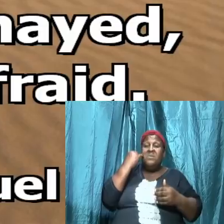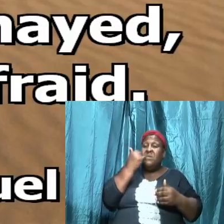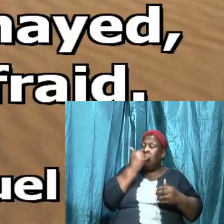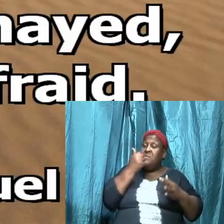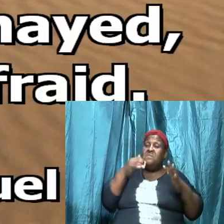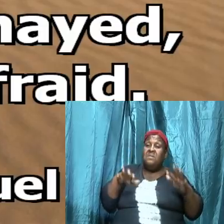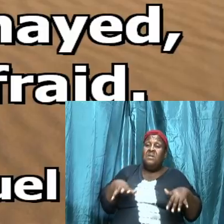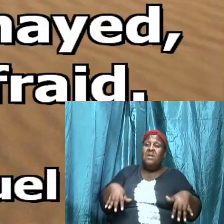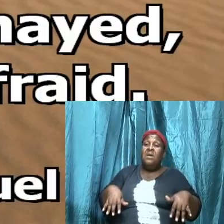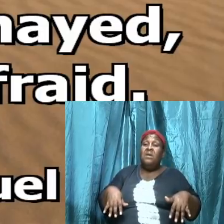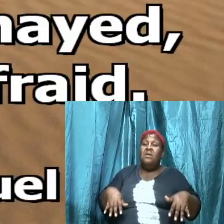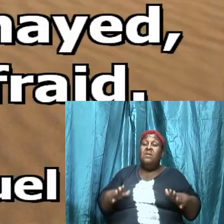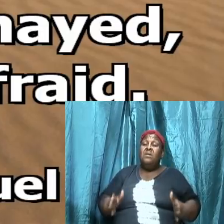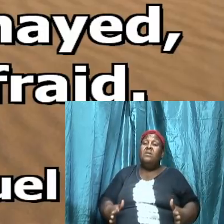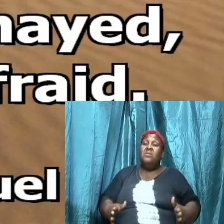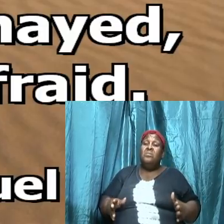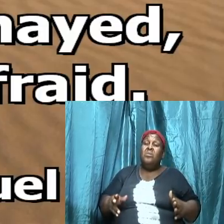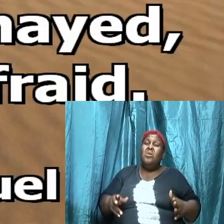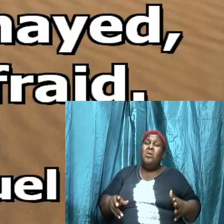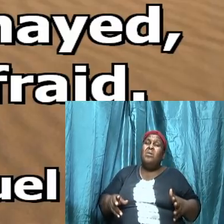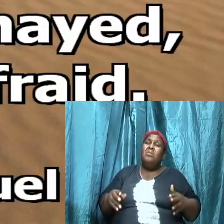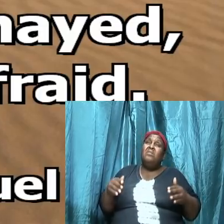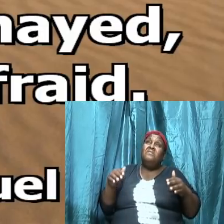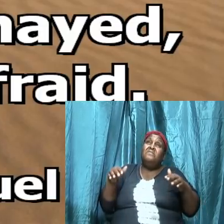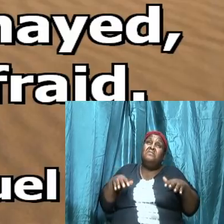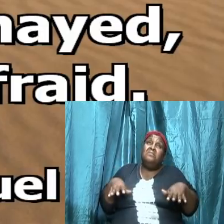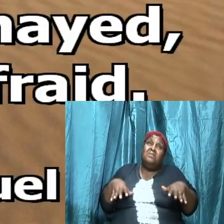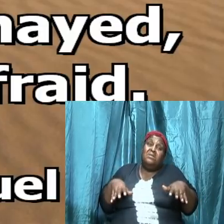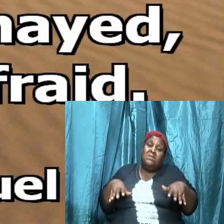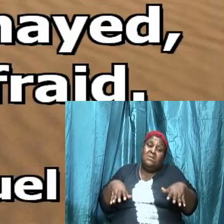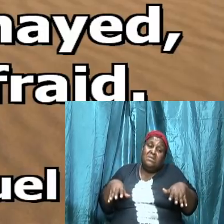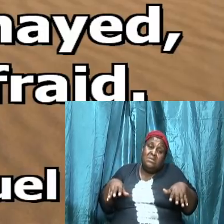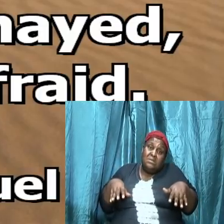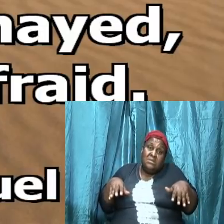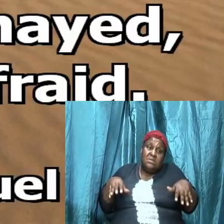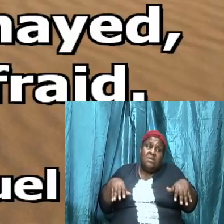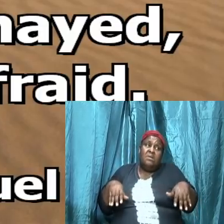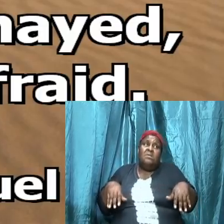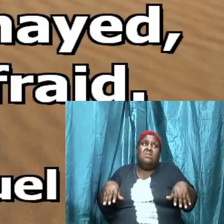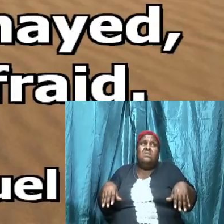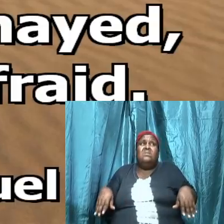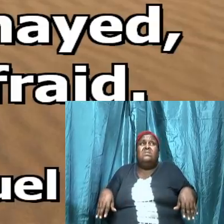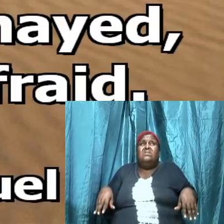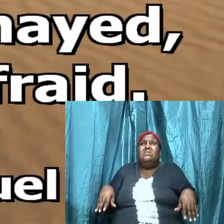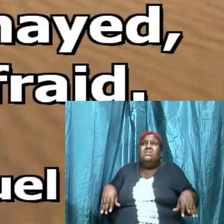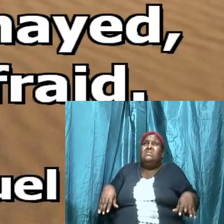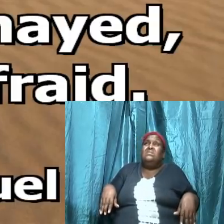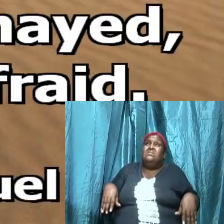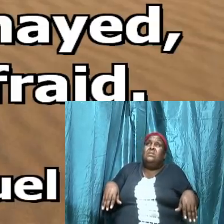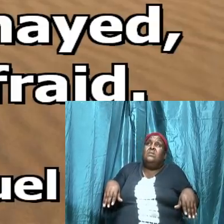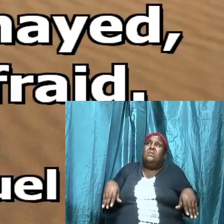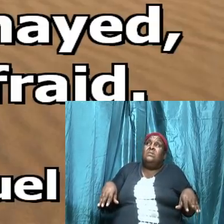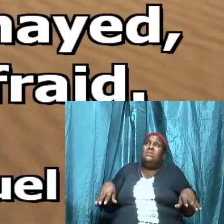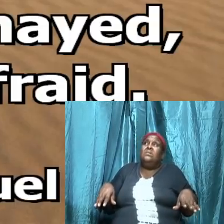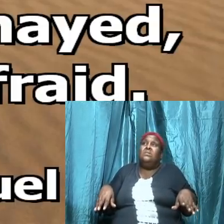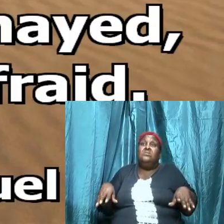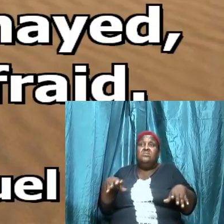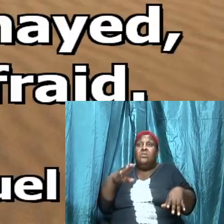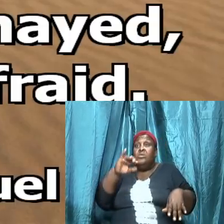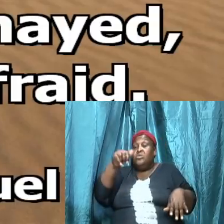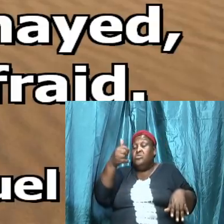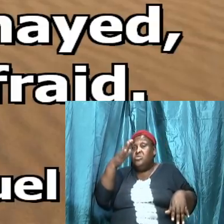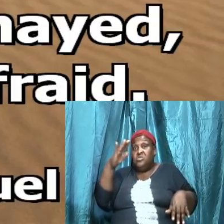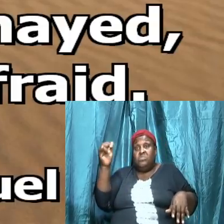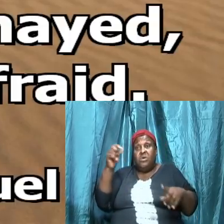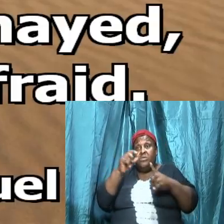they were greatly afraid they were immobilized by the words